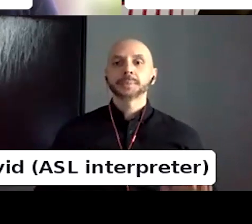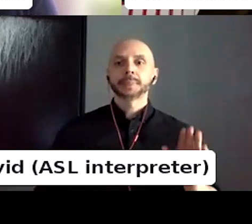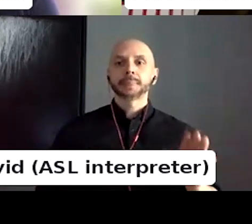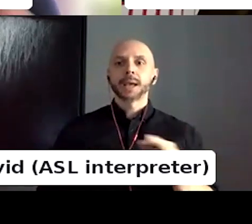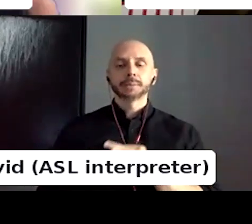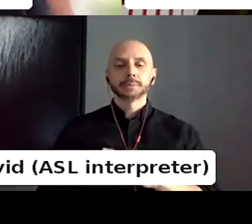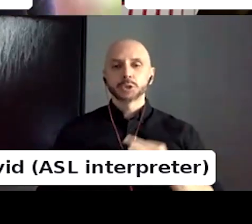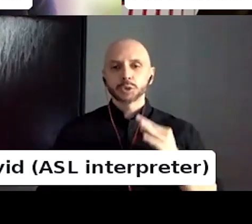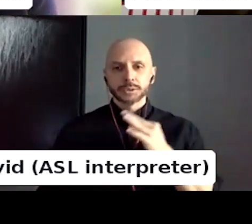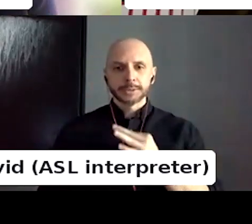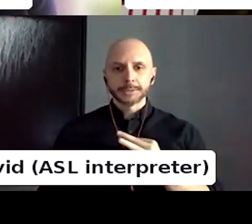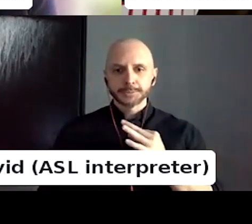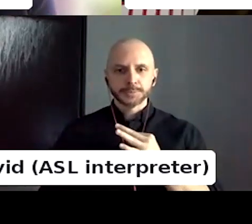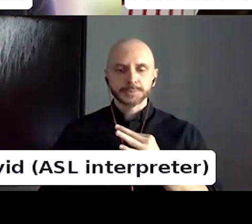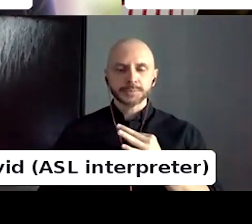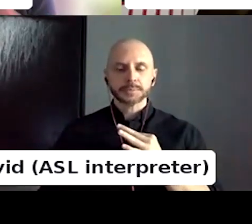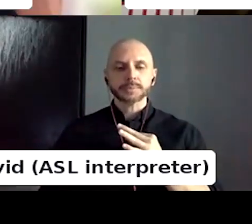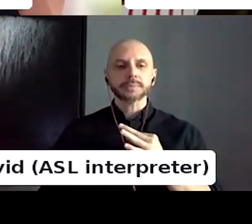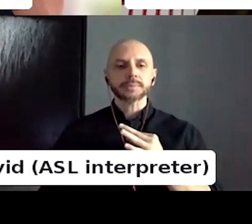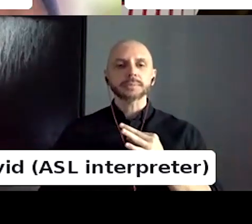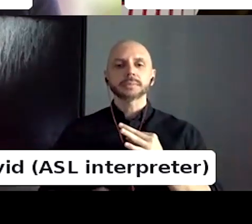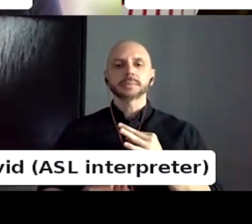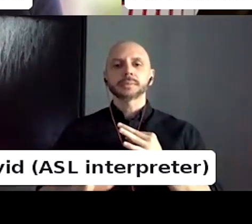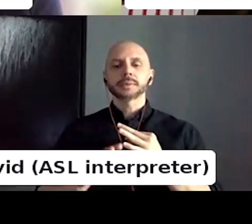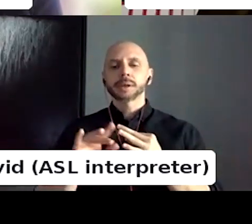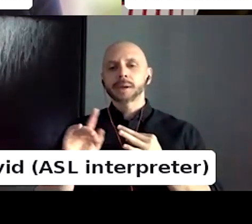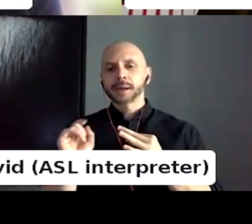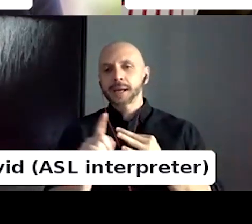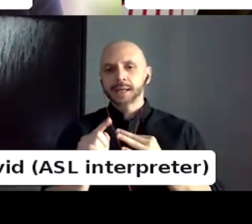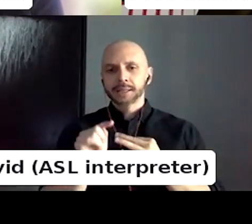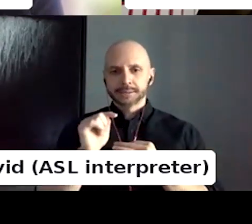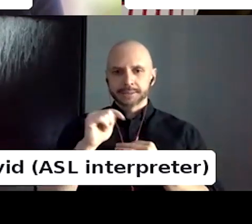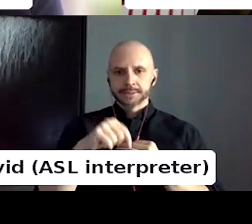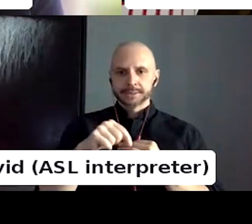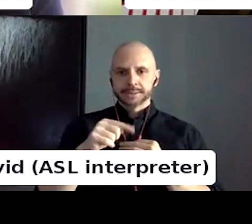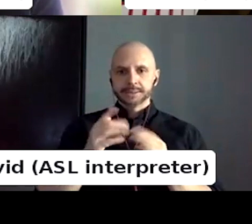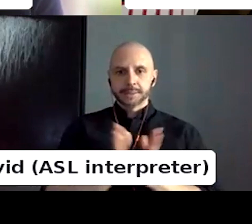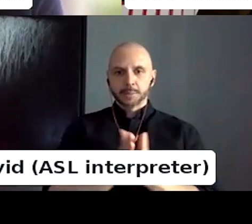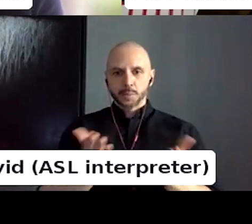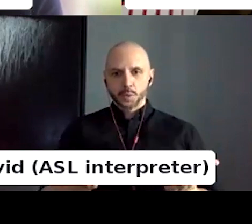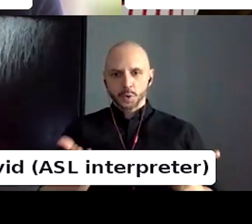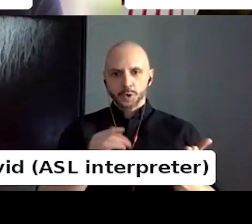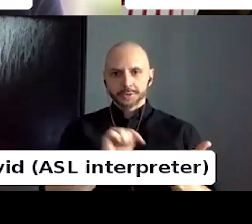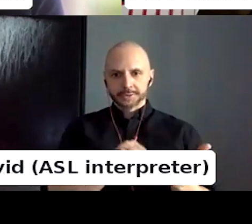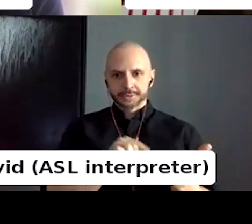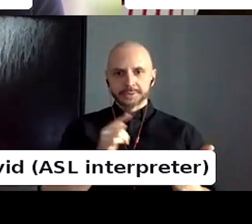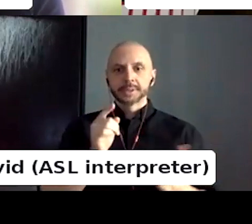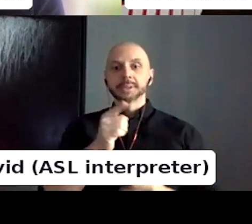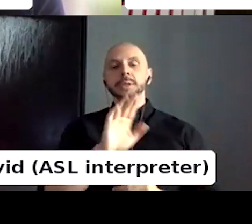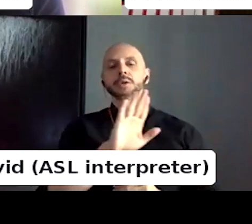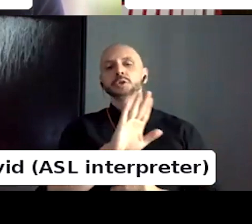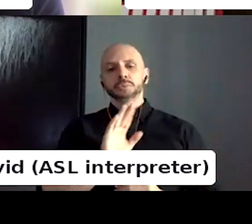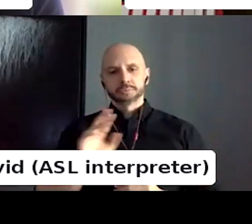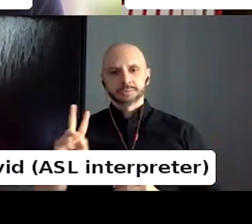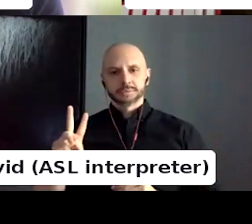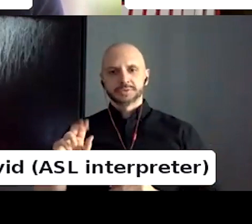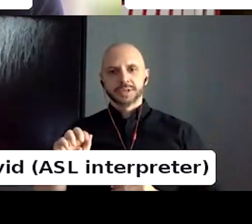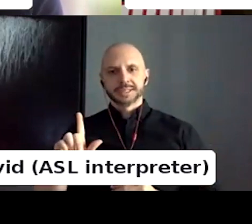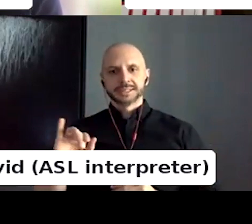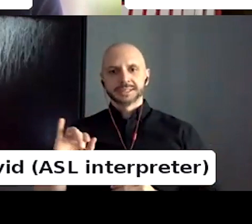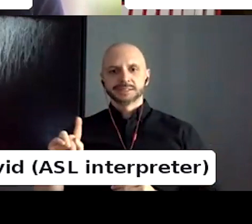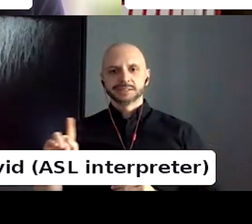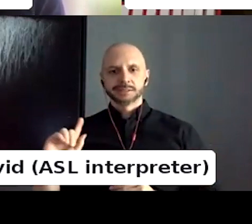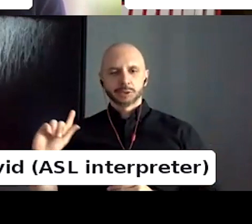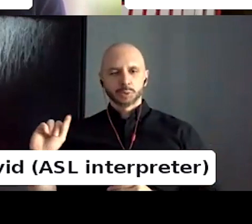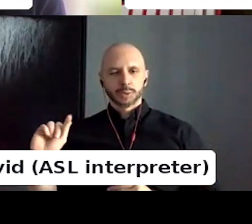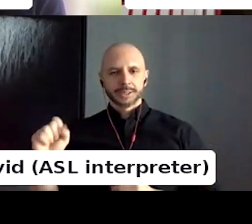putting this work together and reflecting on the last 20 years, obviously, as you started the project, you all had your